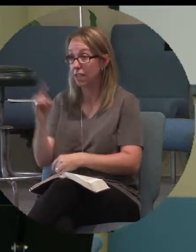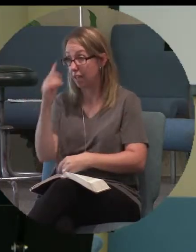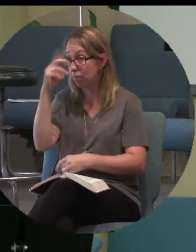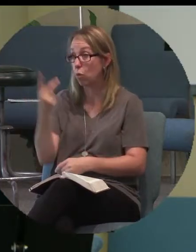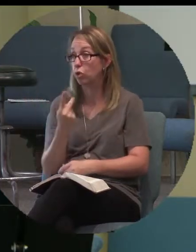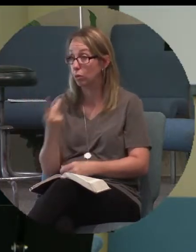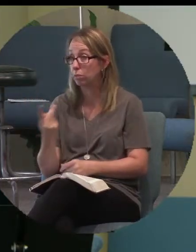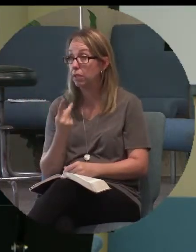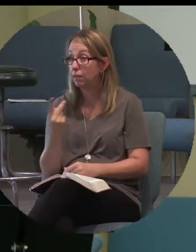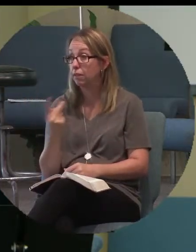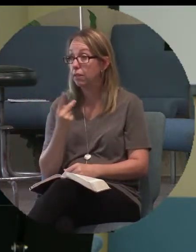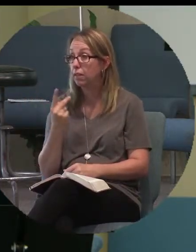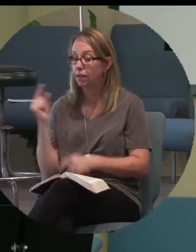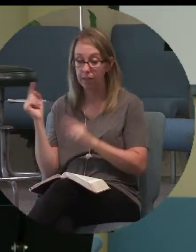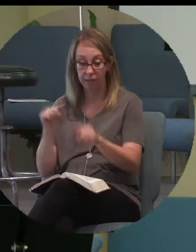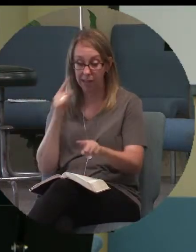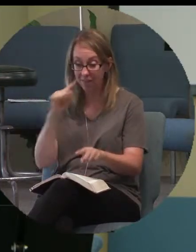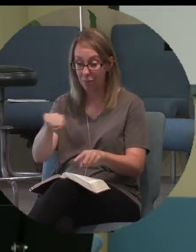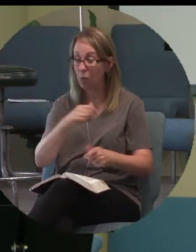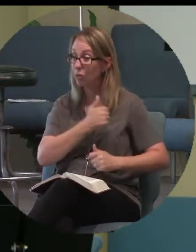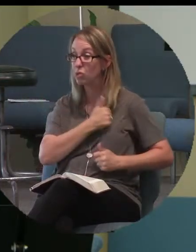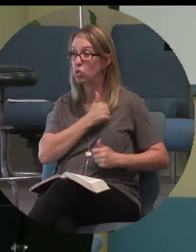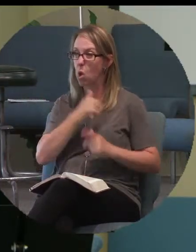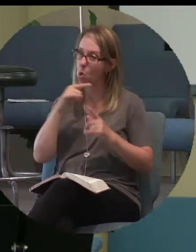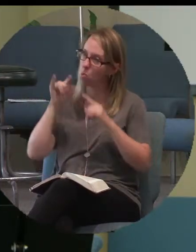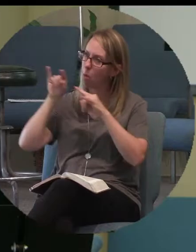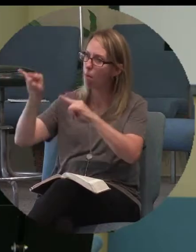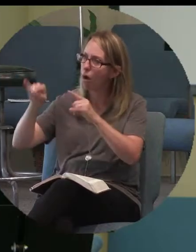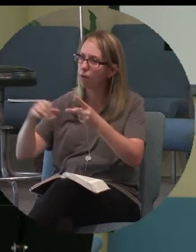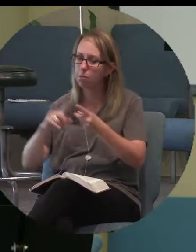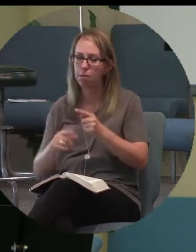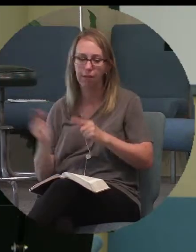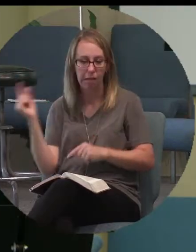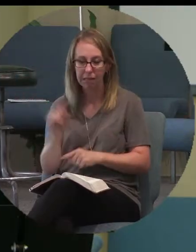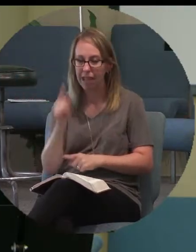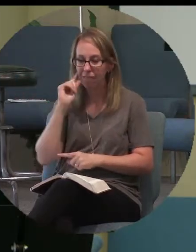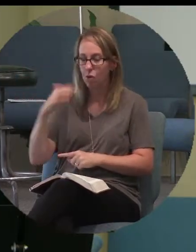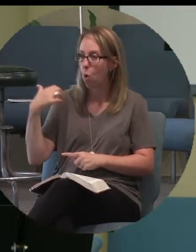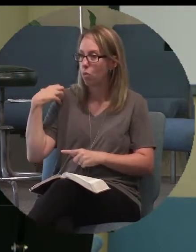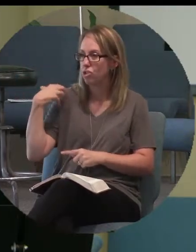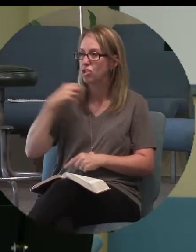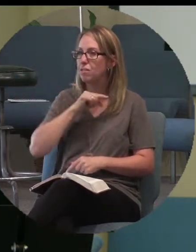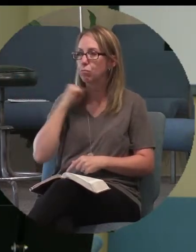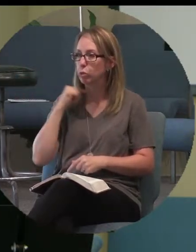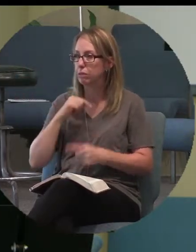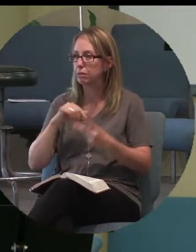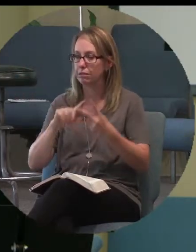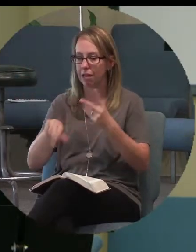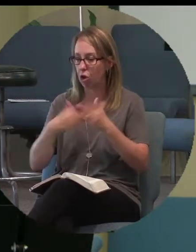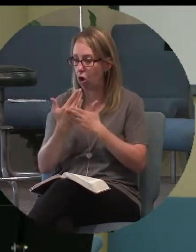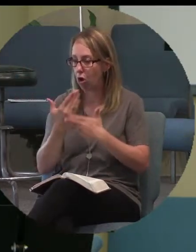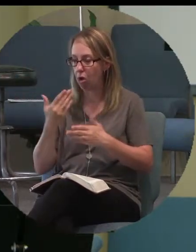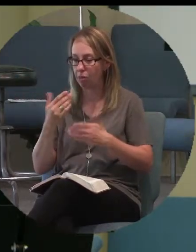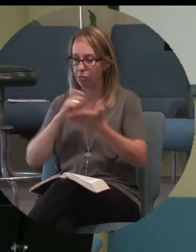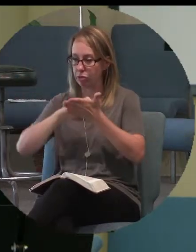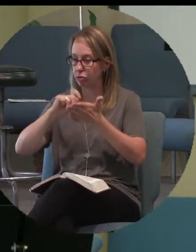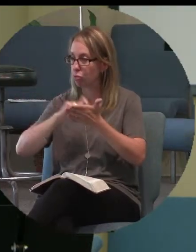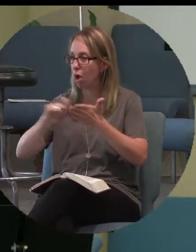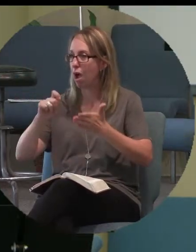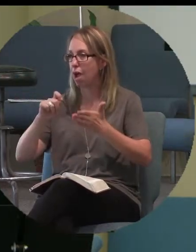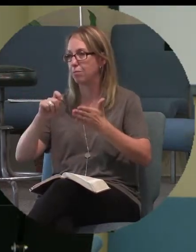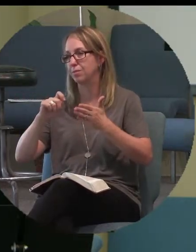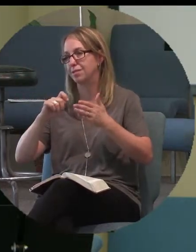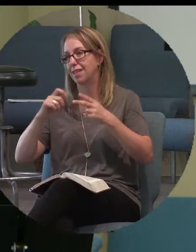He came for the soldiers that were mocking him. He came for the chief priests and all the scribes and all the Pharisees